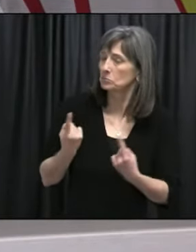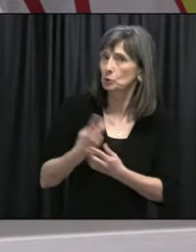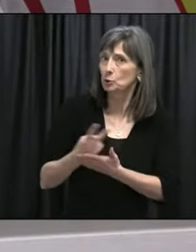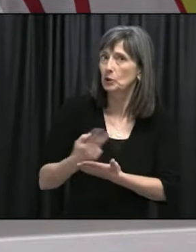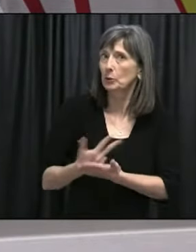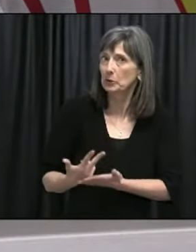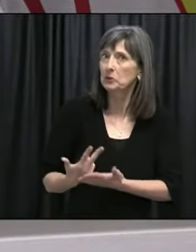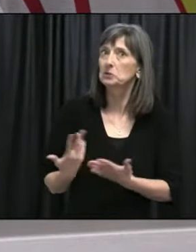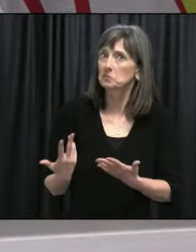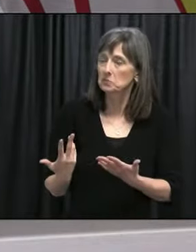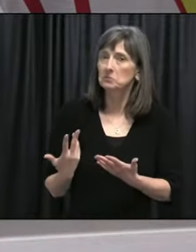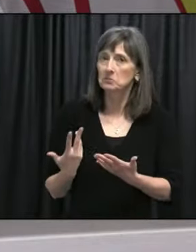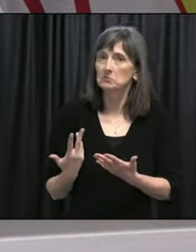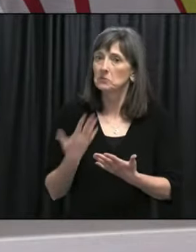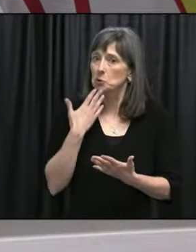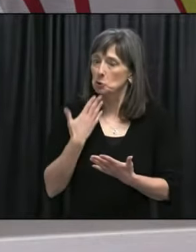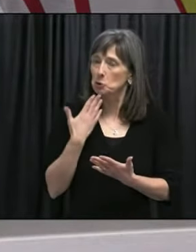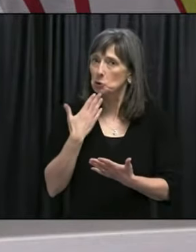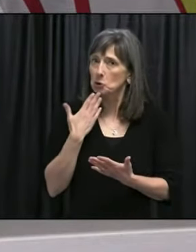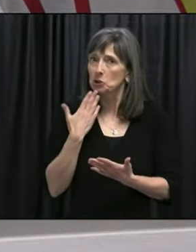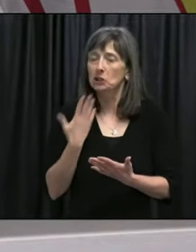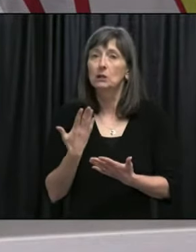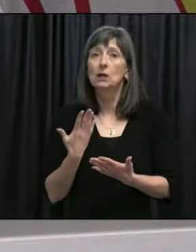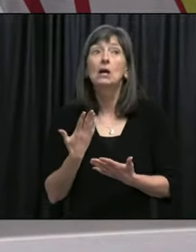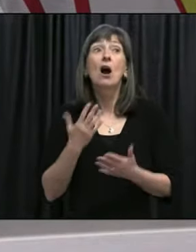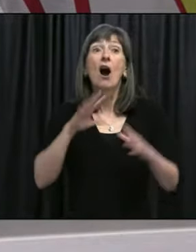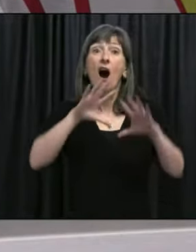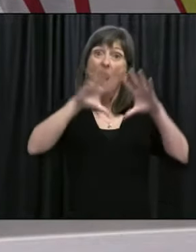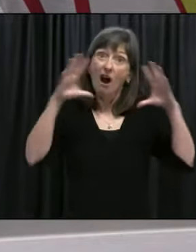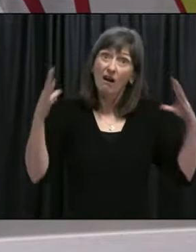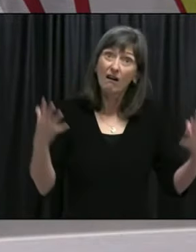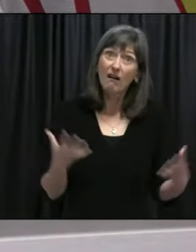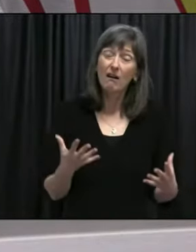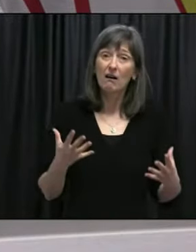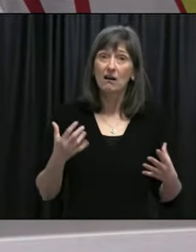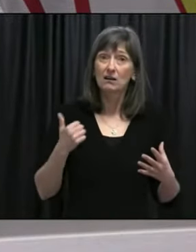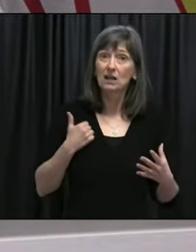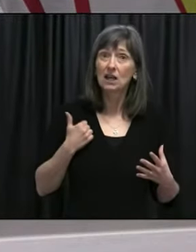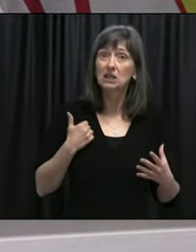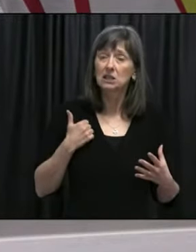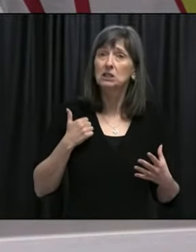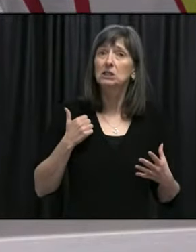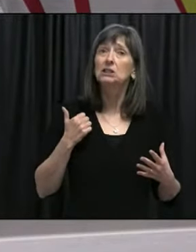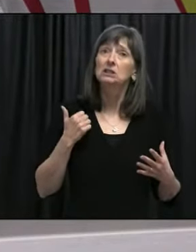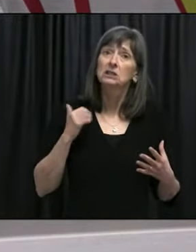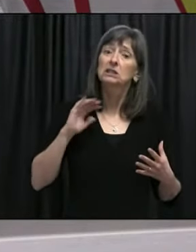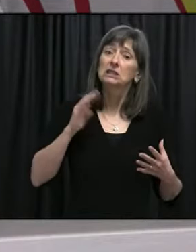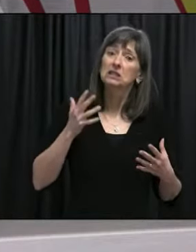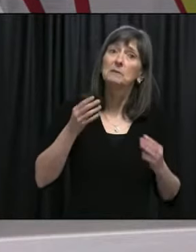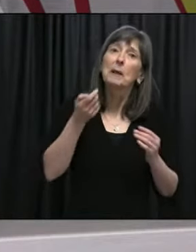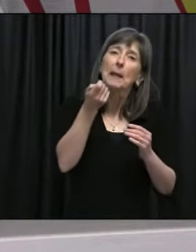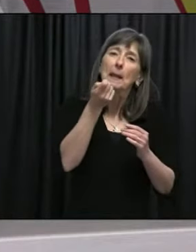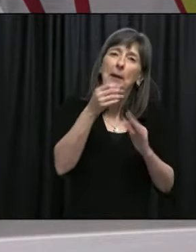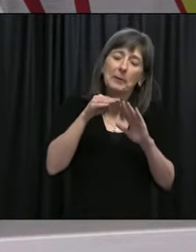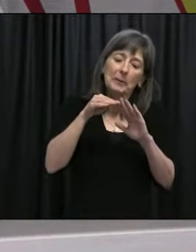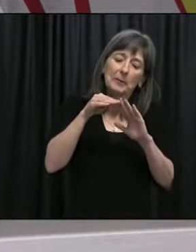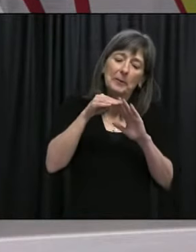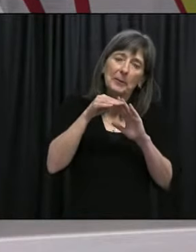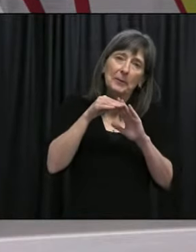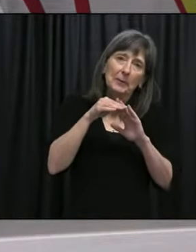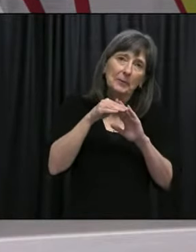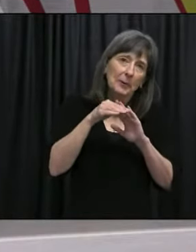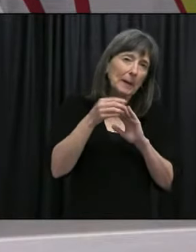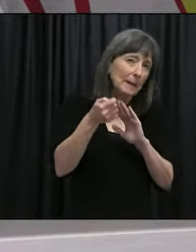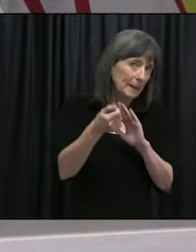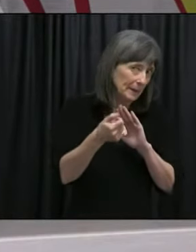weeks. On the whole, there does appear to be a decrease in the country as a whole with regard to case